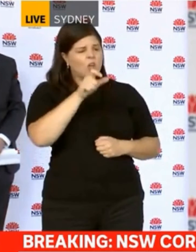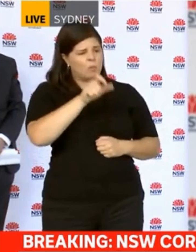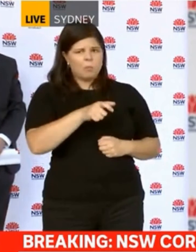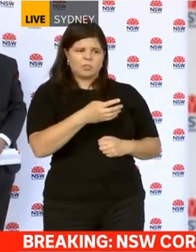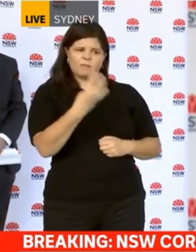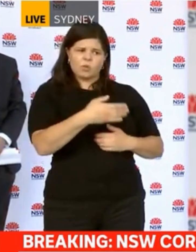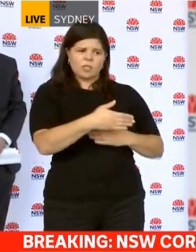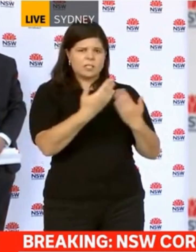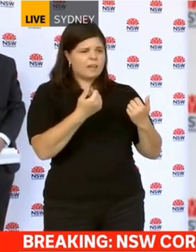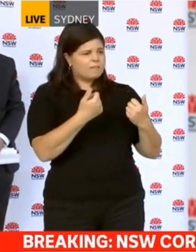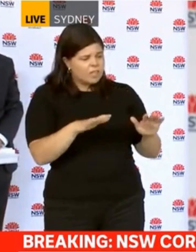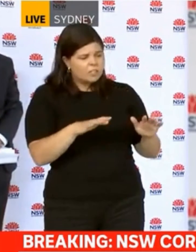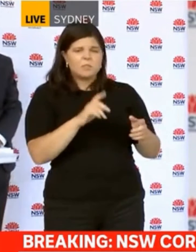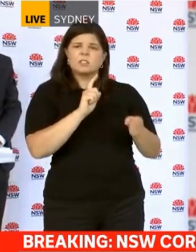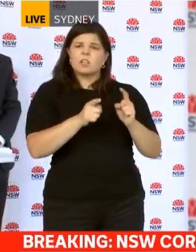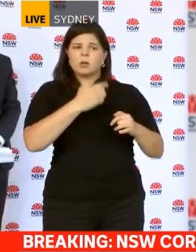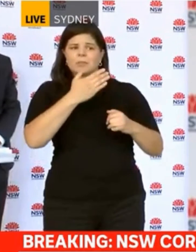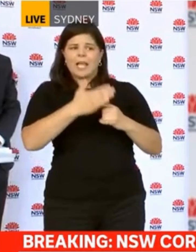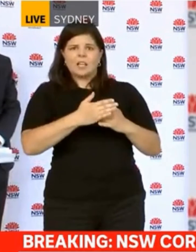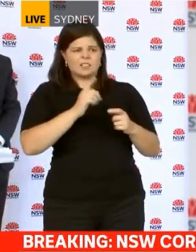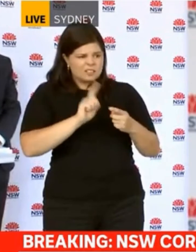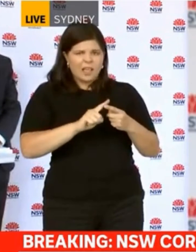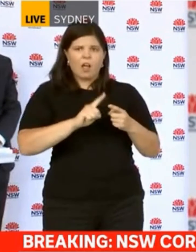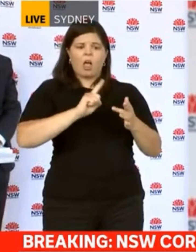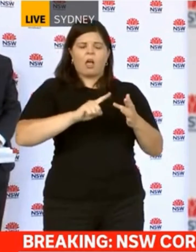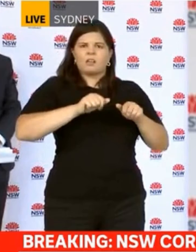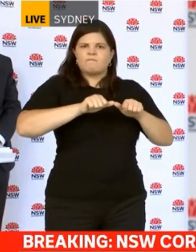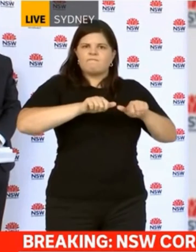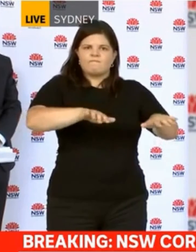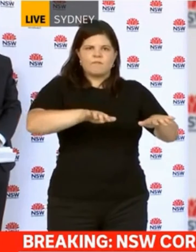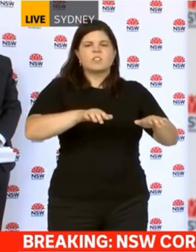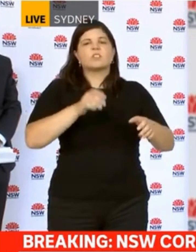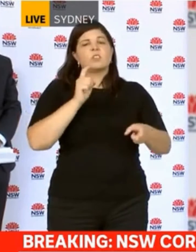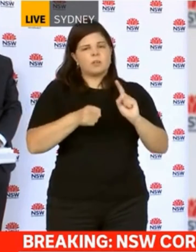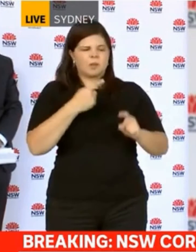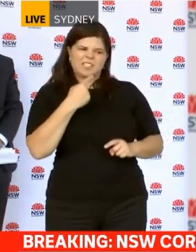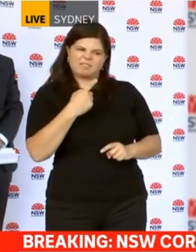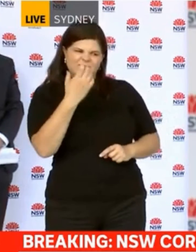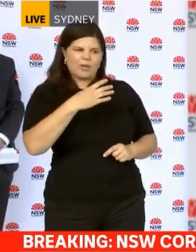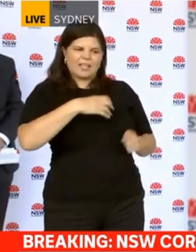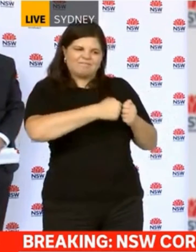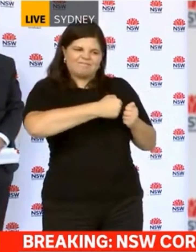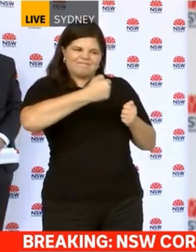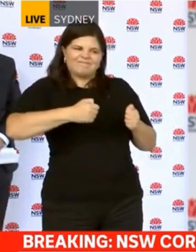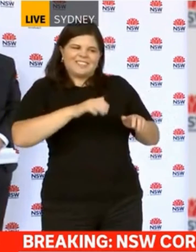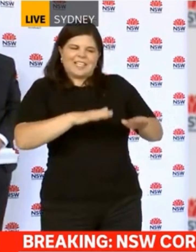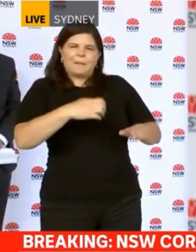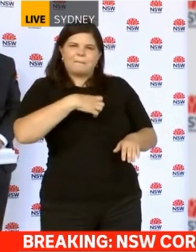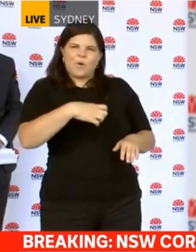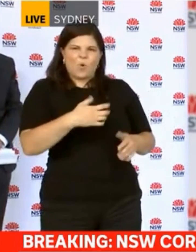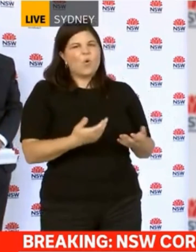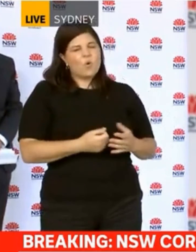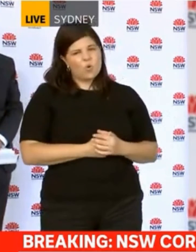infectious or deemed to be at risk at the end of that 14 days. And that's why the health experts make a determination on individual cases.